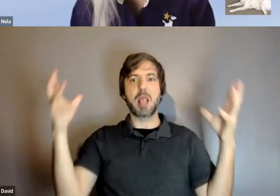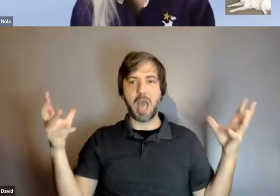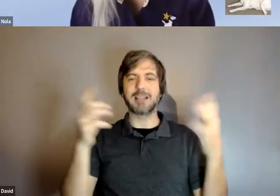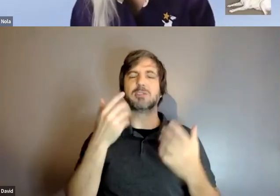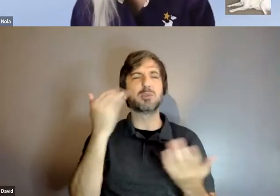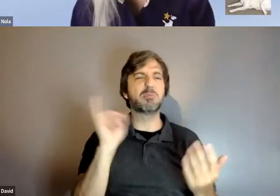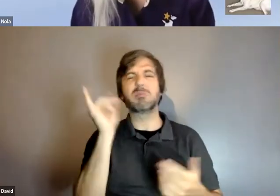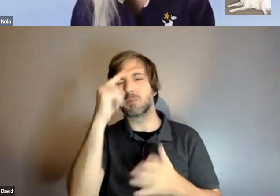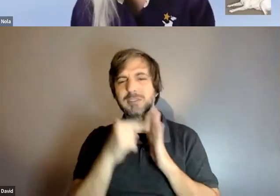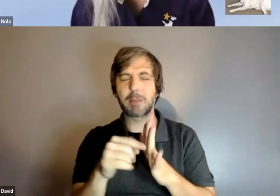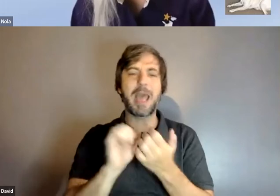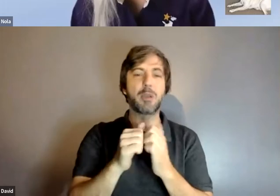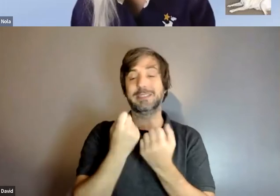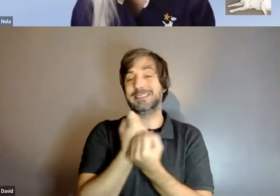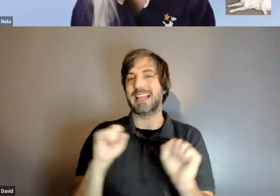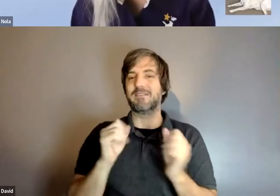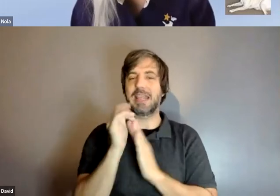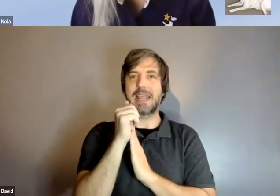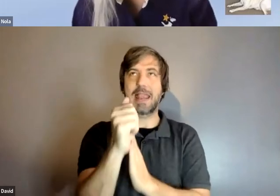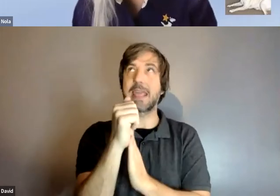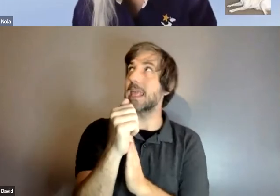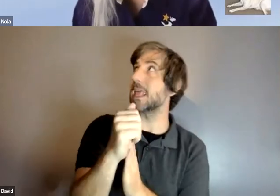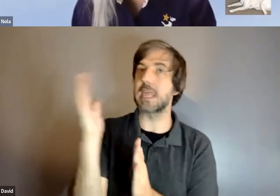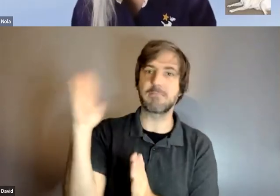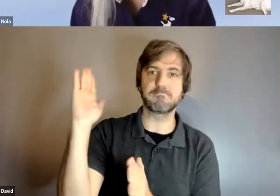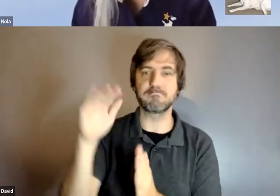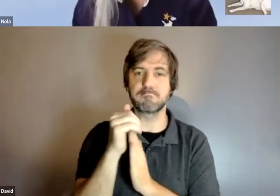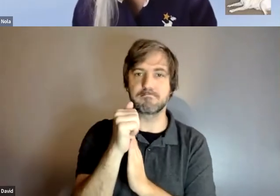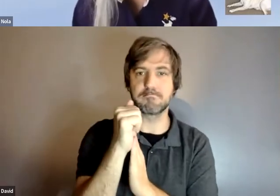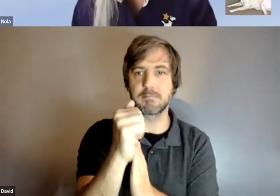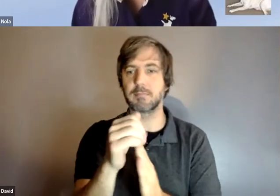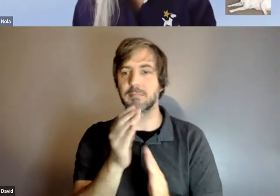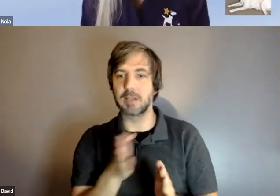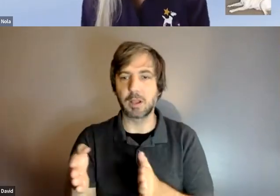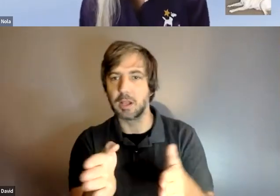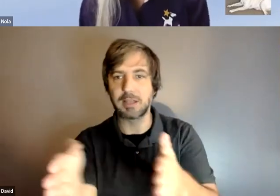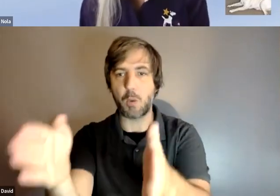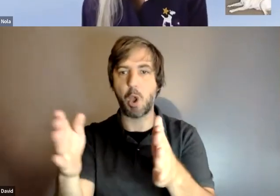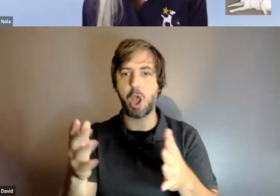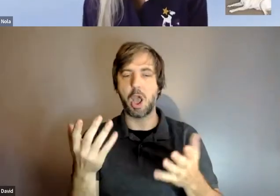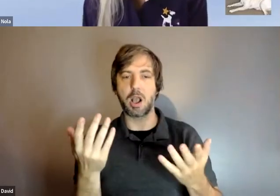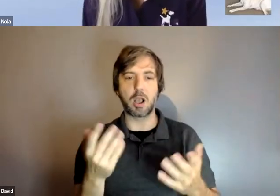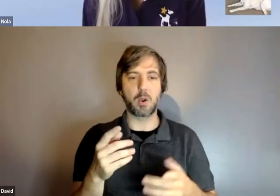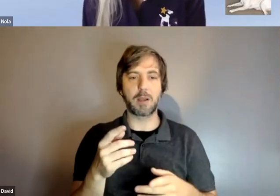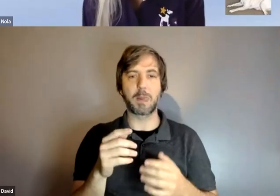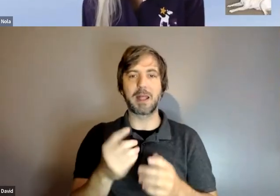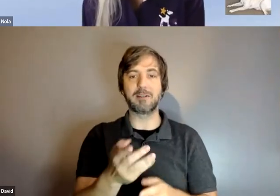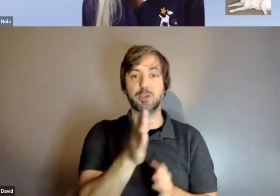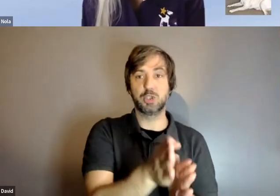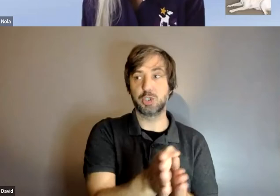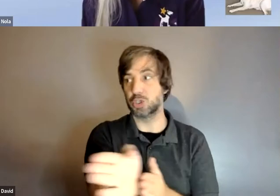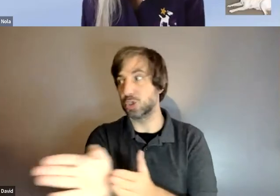lead a handler a blind handler handler down the street down the sidewalk um how to make turns efficiently